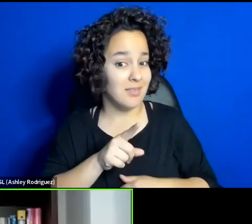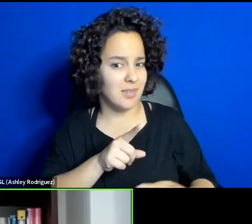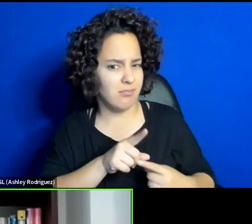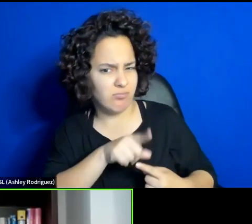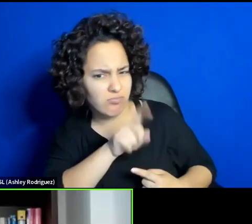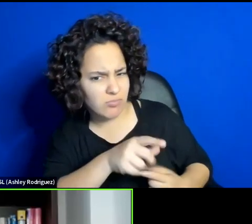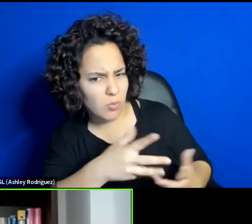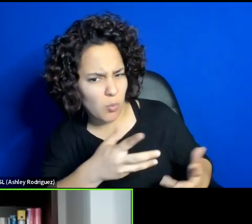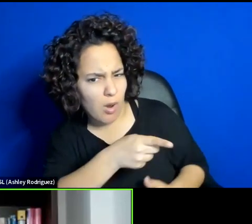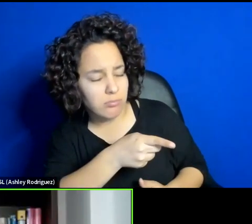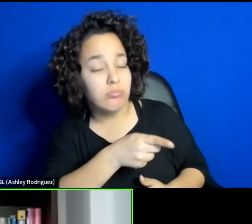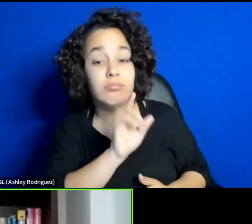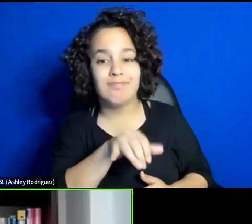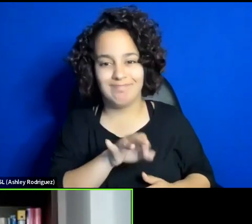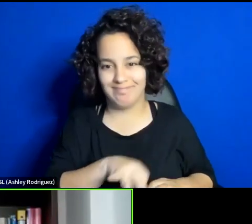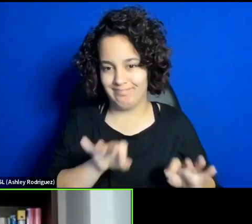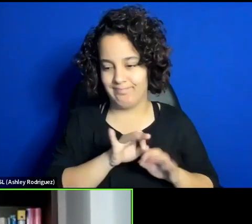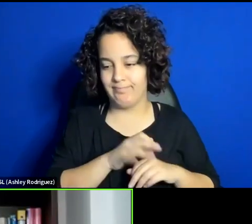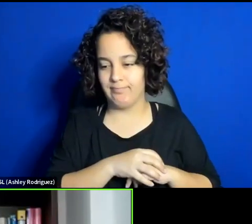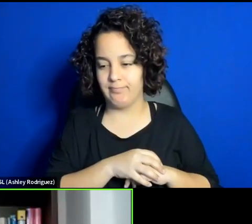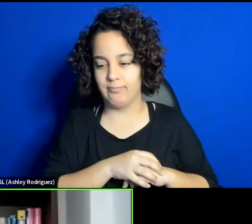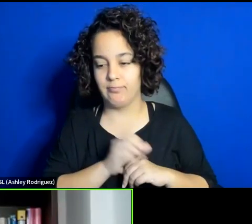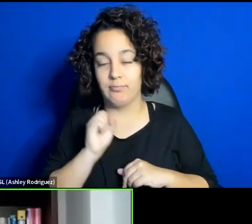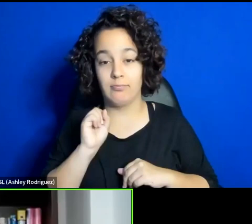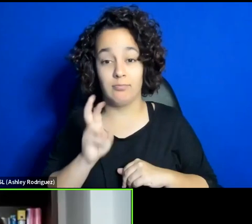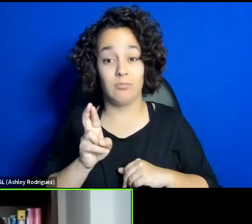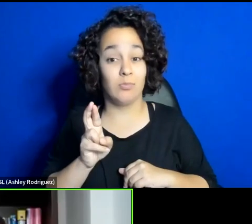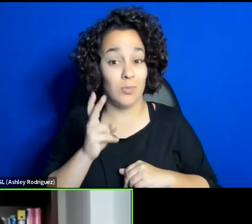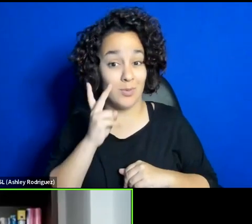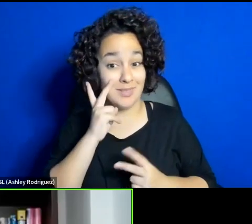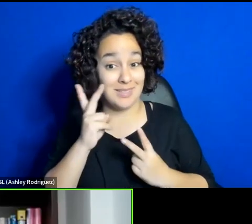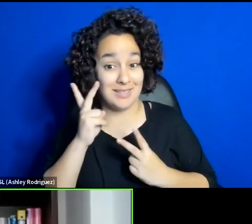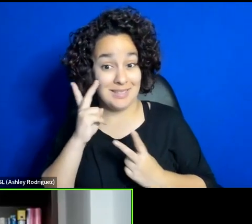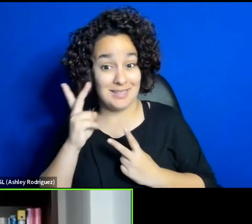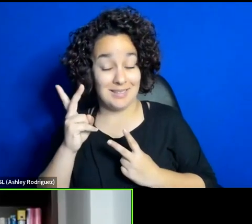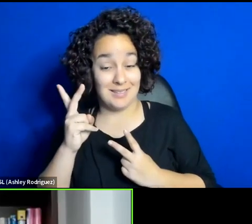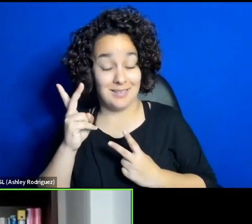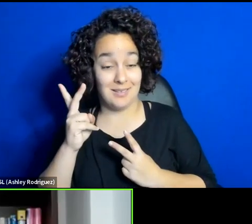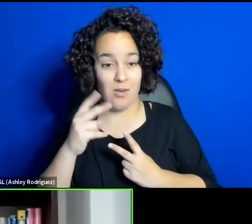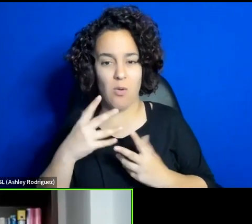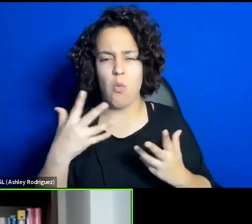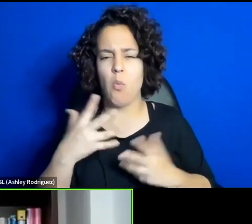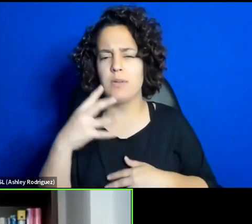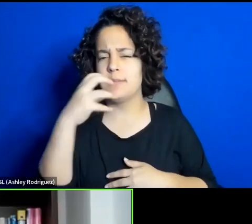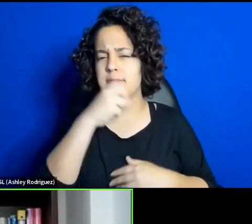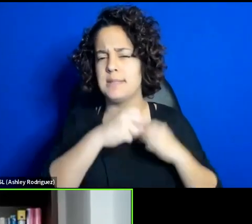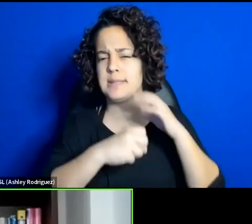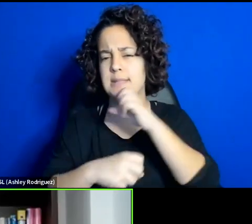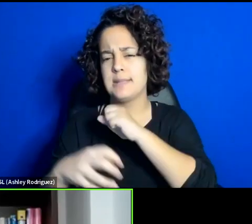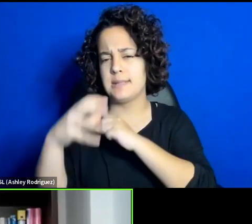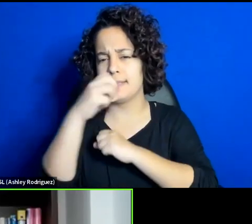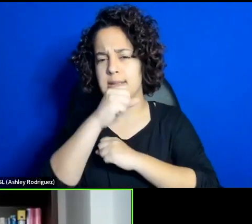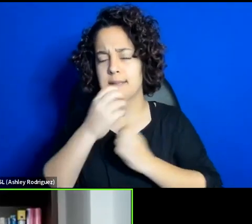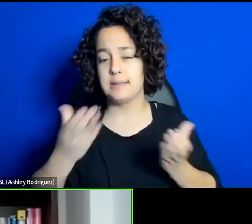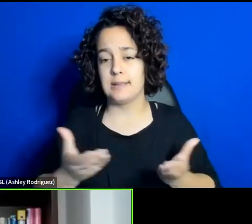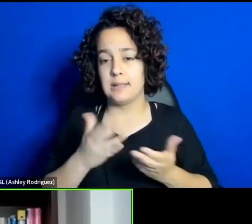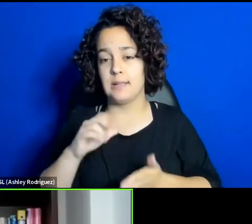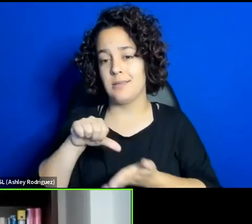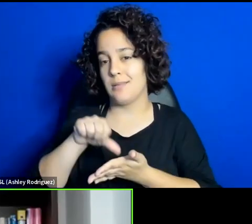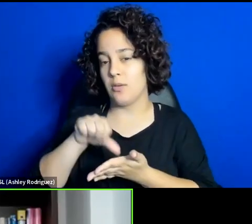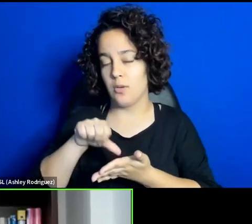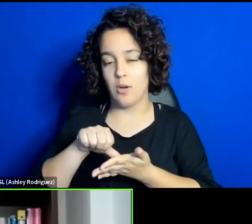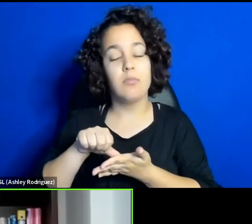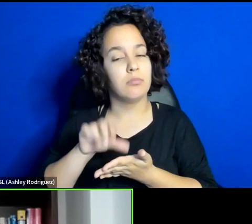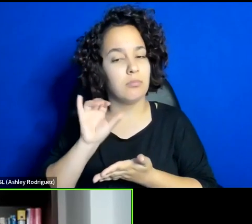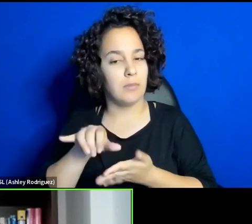Dr. what's. Dr. missing here in Iran is very important.